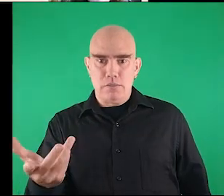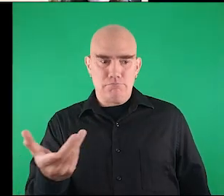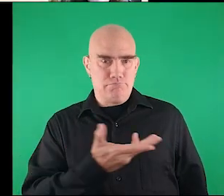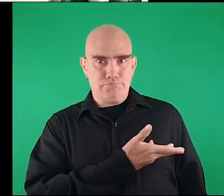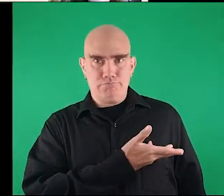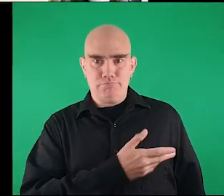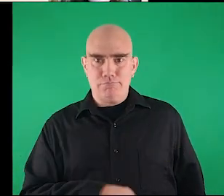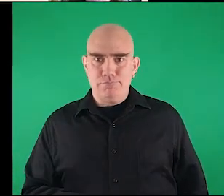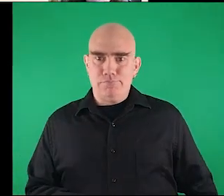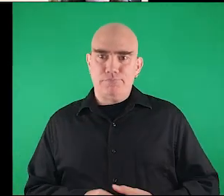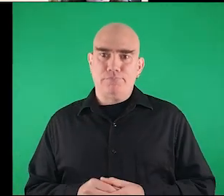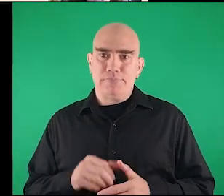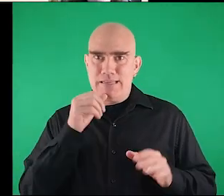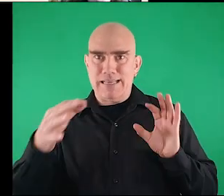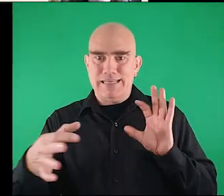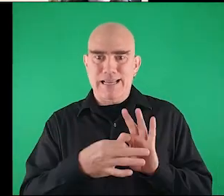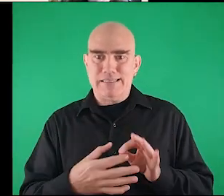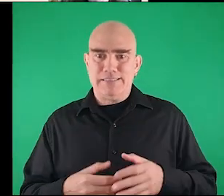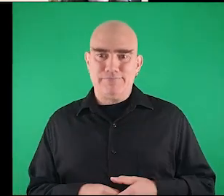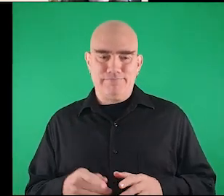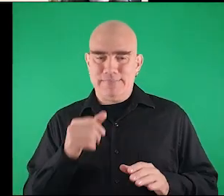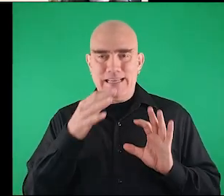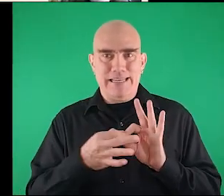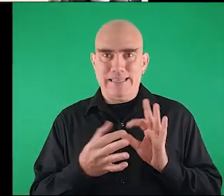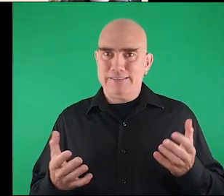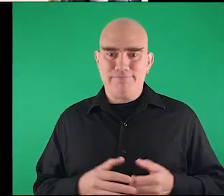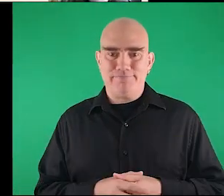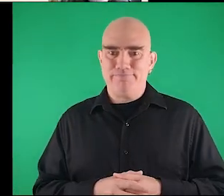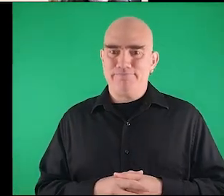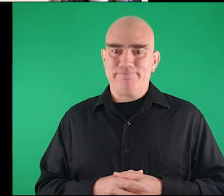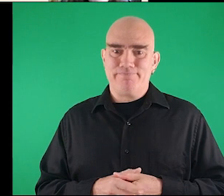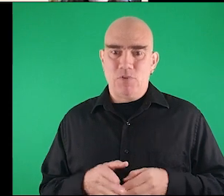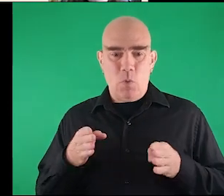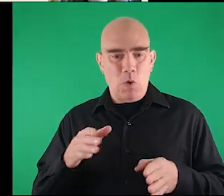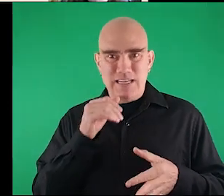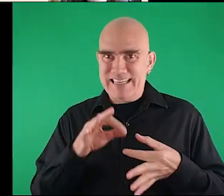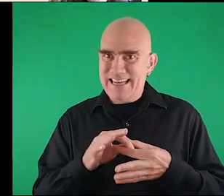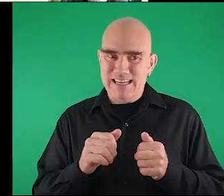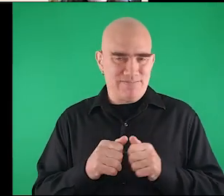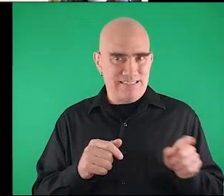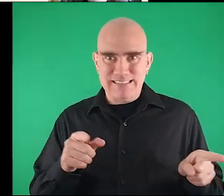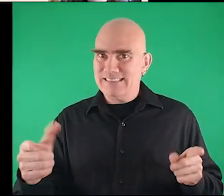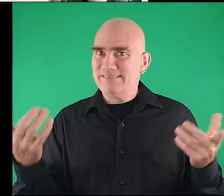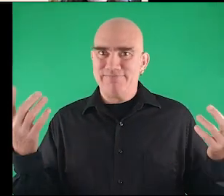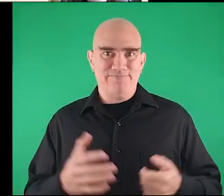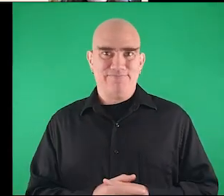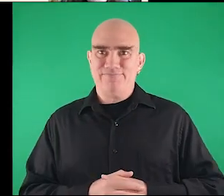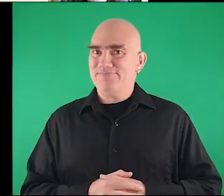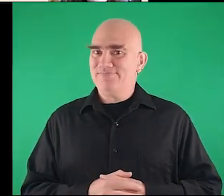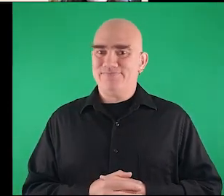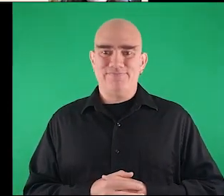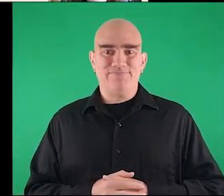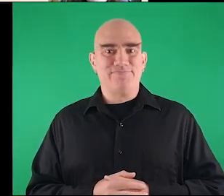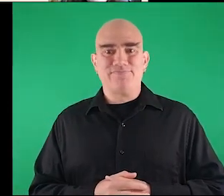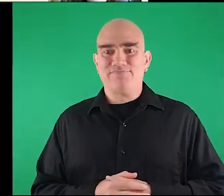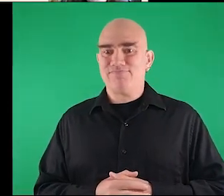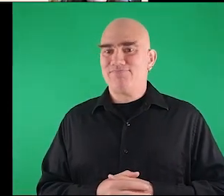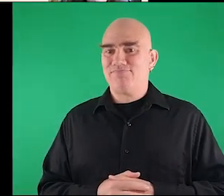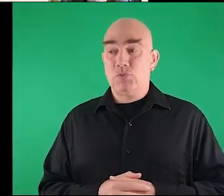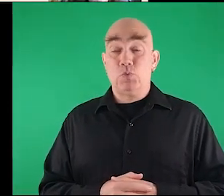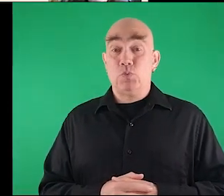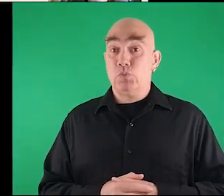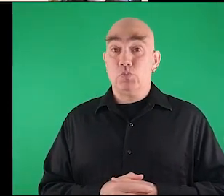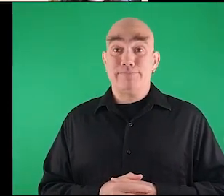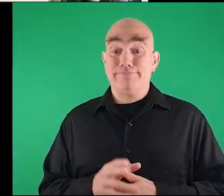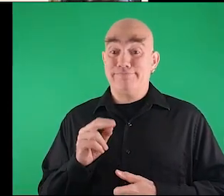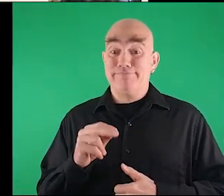but i'm not communicating these are not communicating this road yeah i'm not communicating with this and with